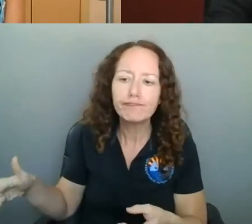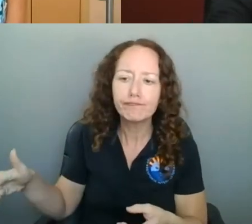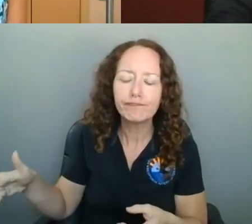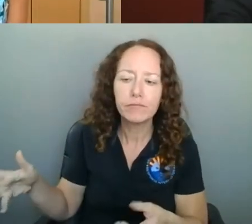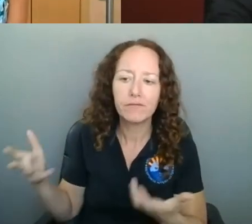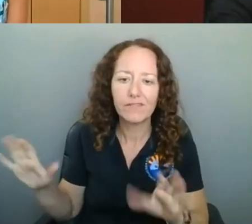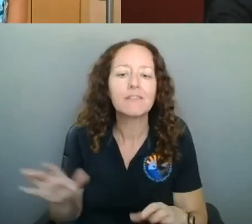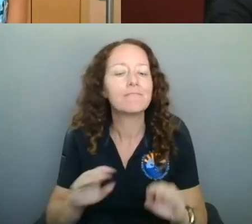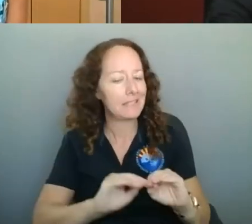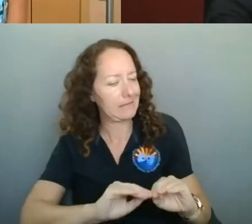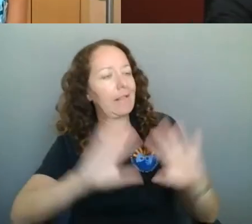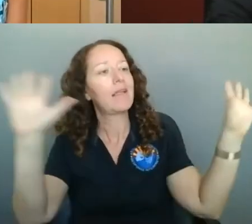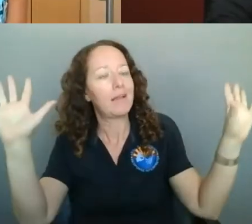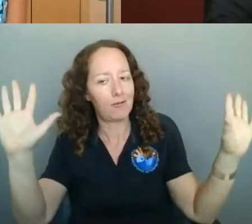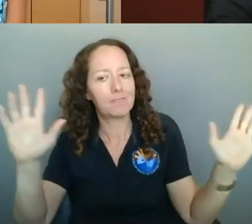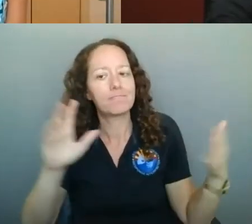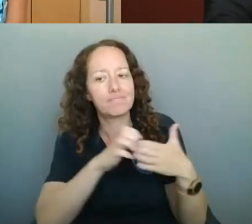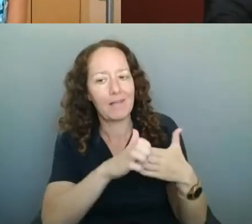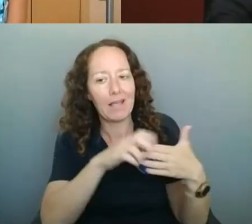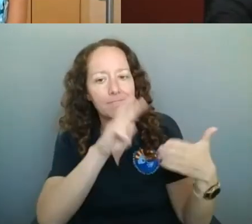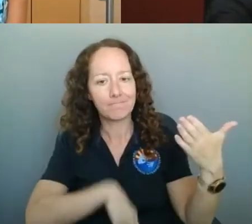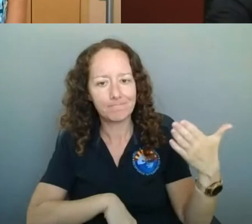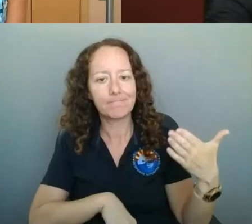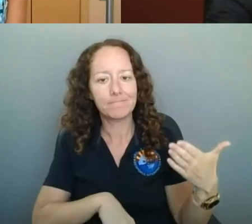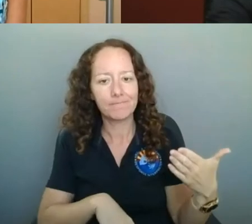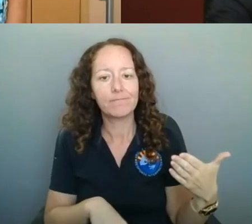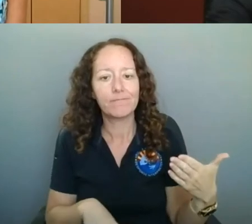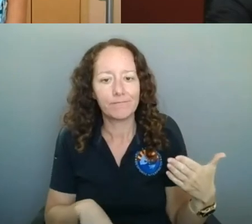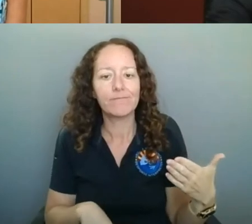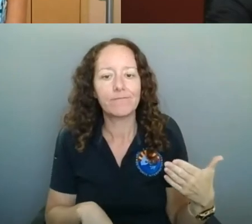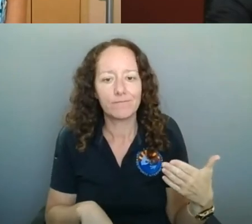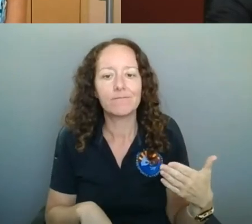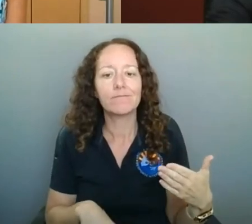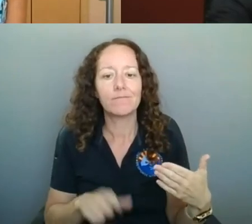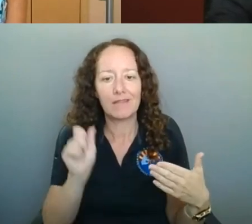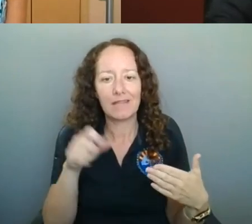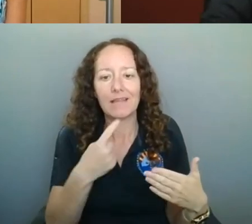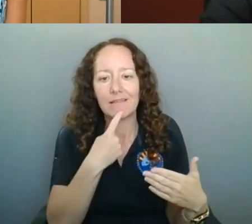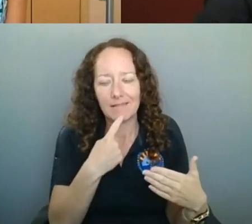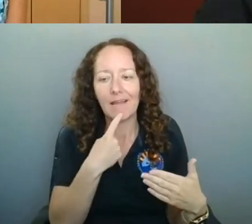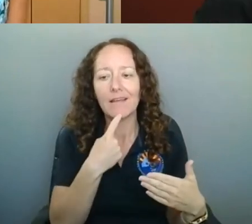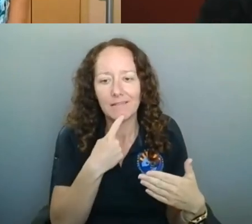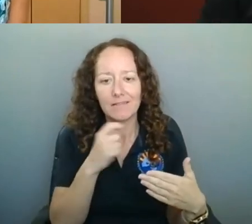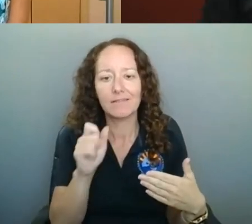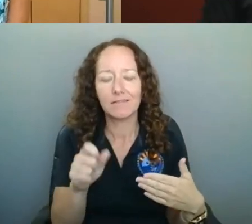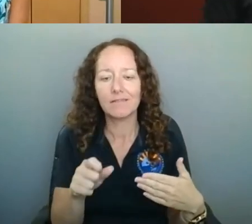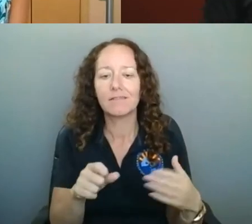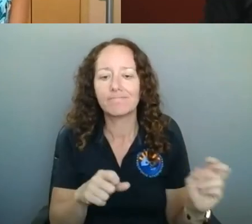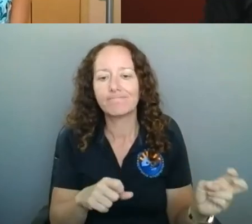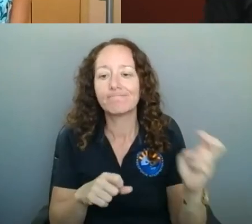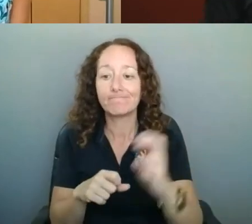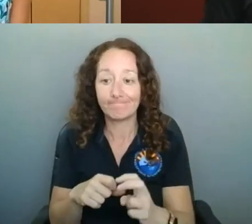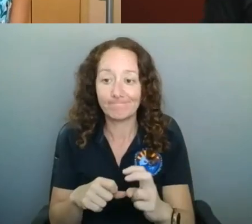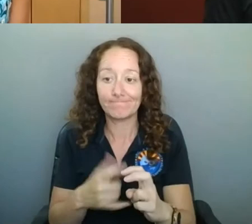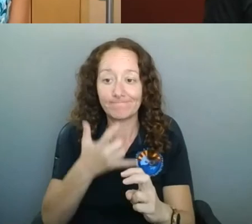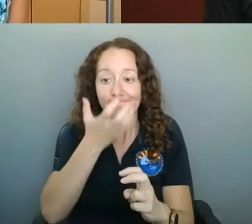actually, I read it in the guidance that they think someone should have the mask on right up until they're taking a bite or taking a drink. I don't